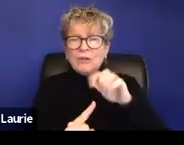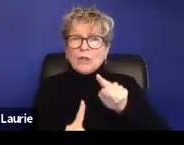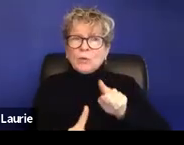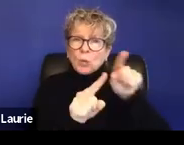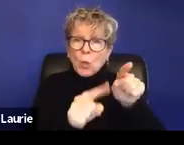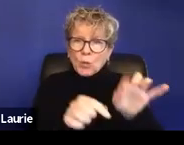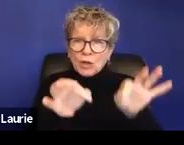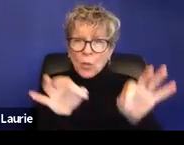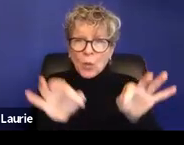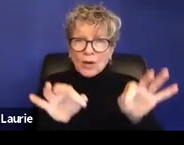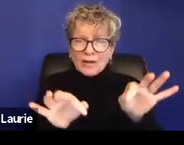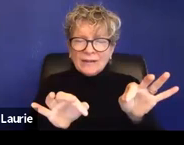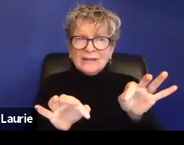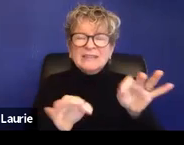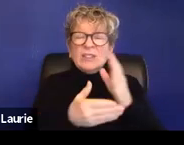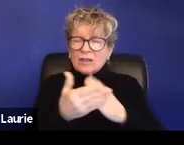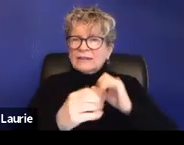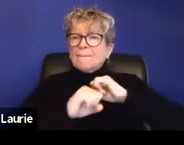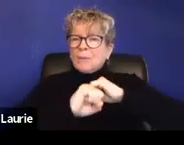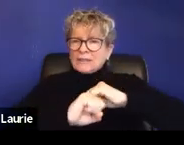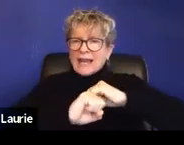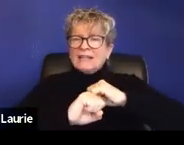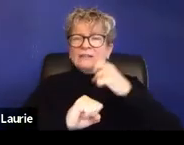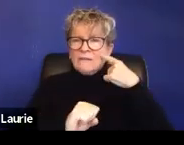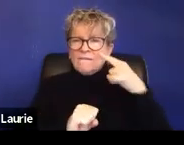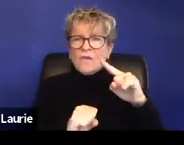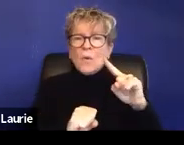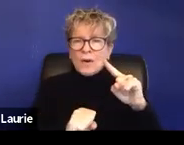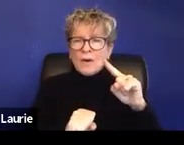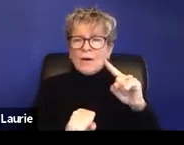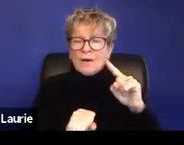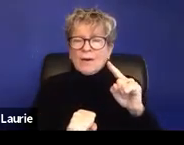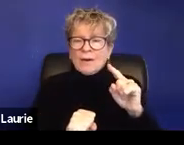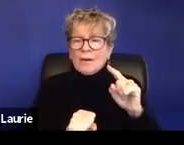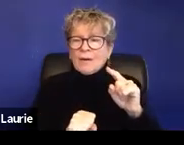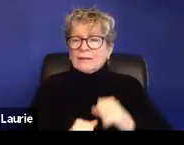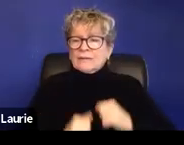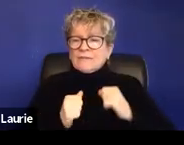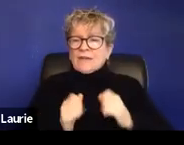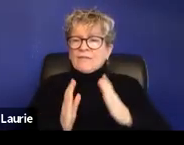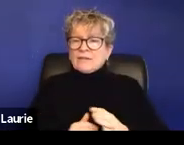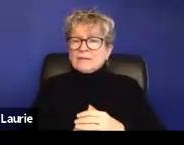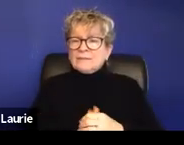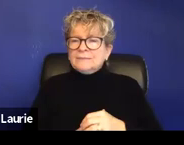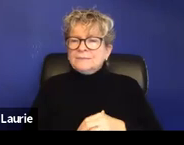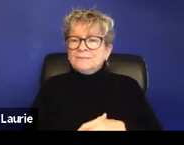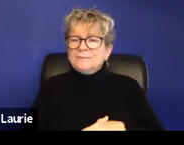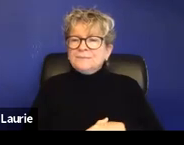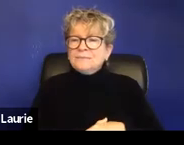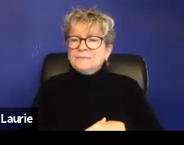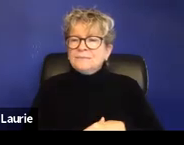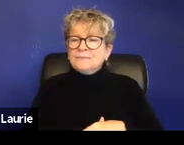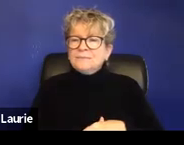So there are definitely protections in place related to ensuring that survivors are able to engage in other